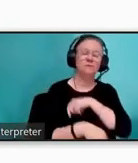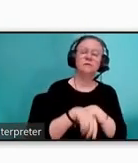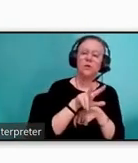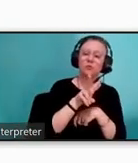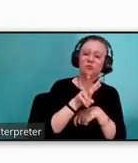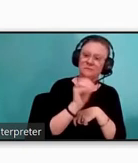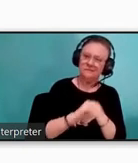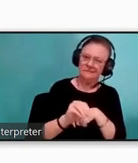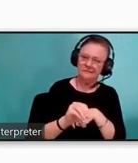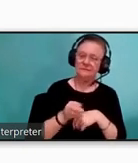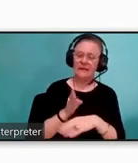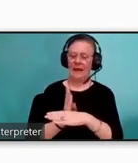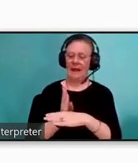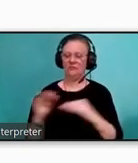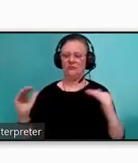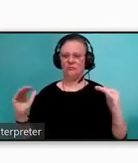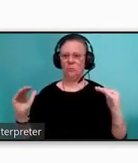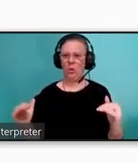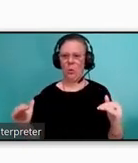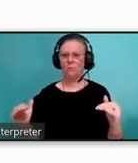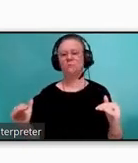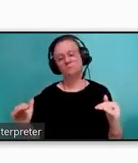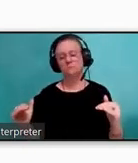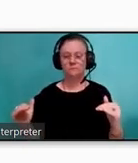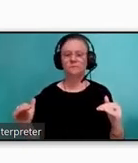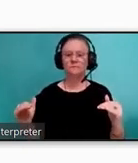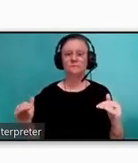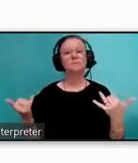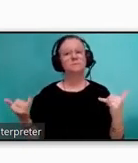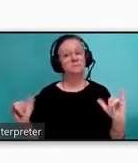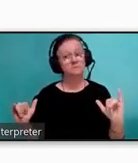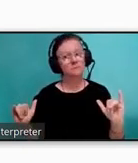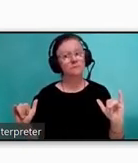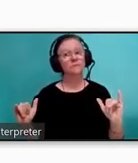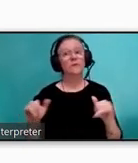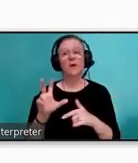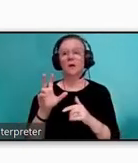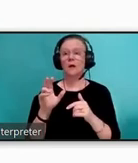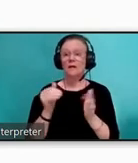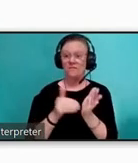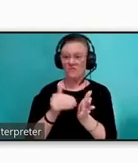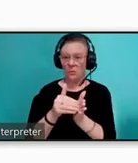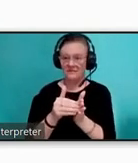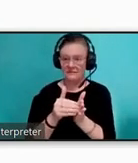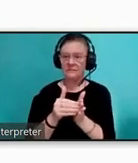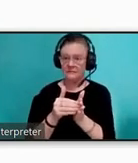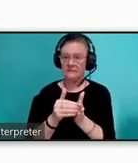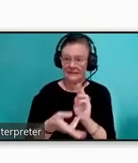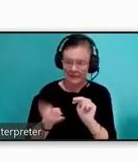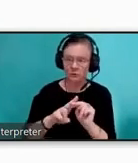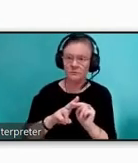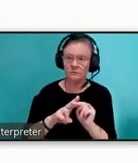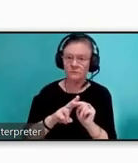below the average for the service area. However, with the 30-minute frequency increase for the core service